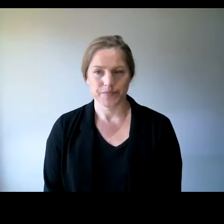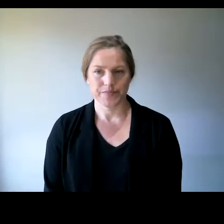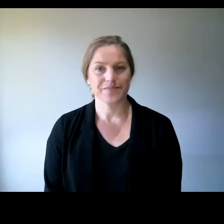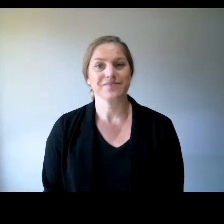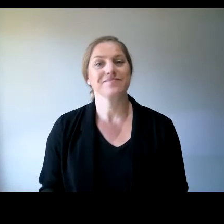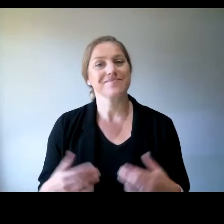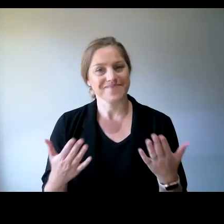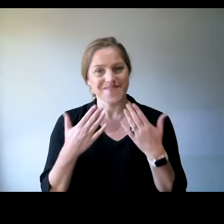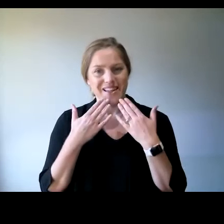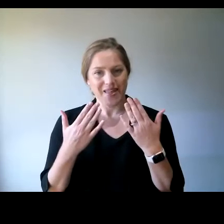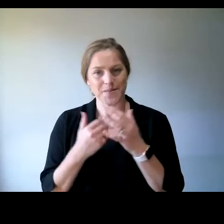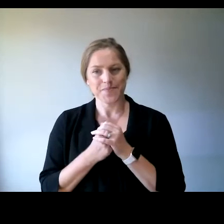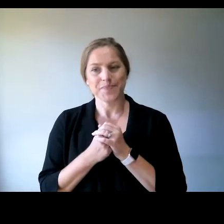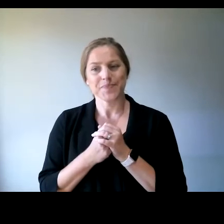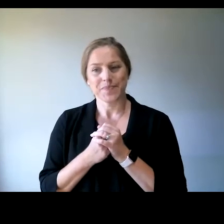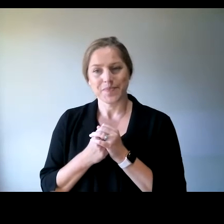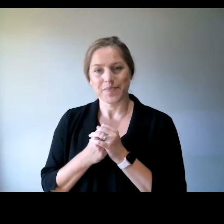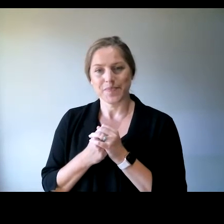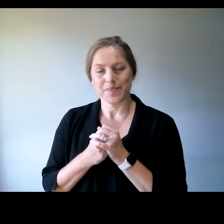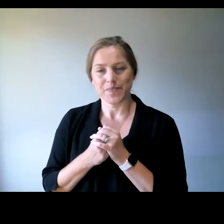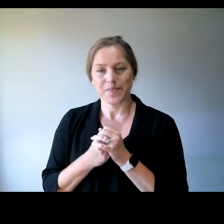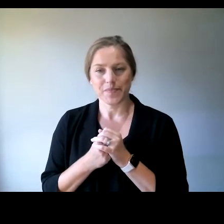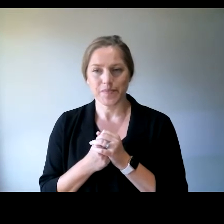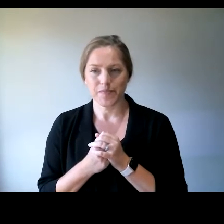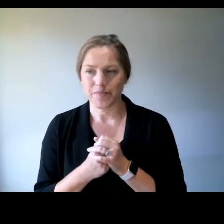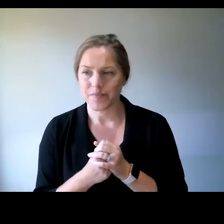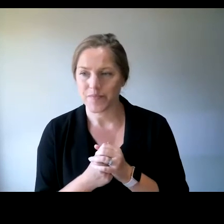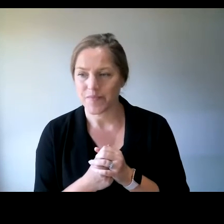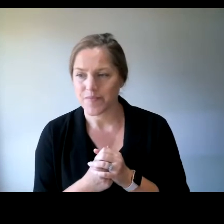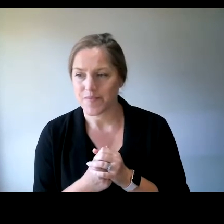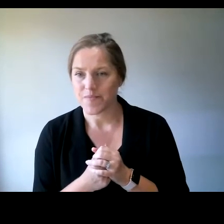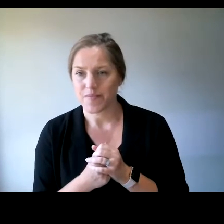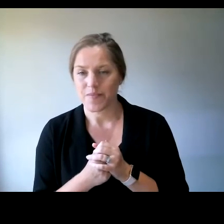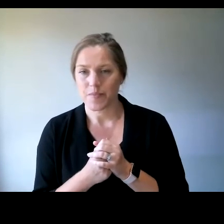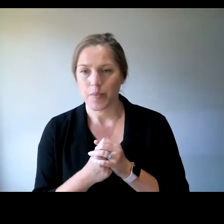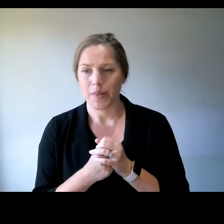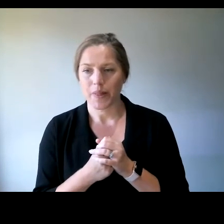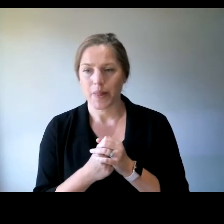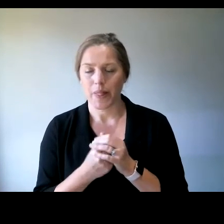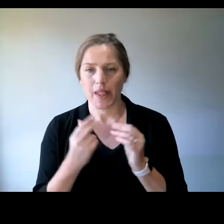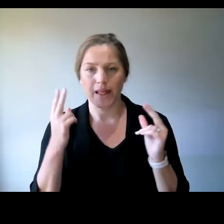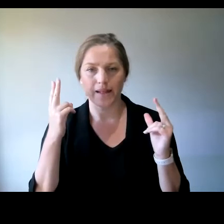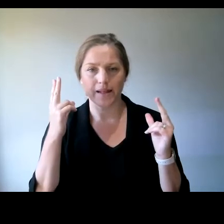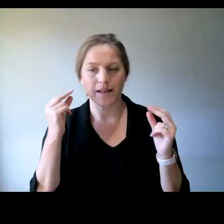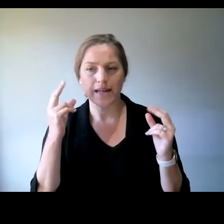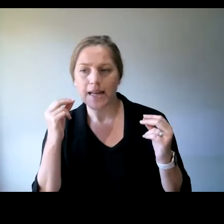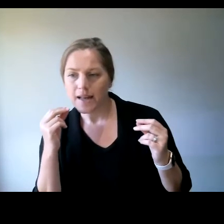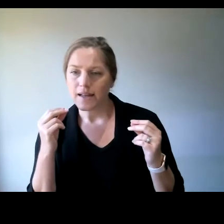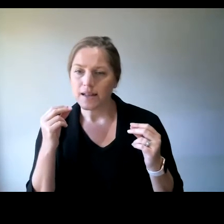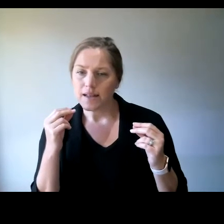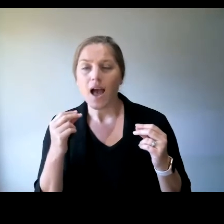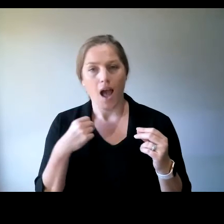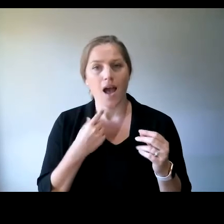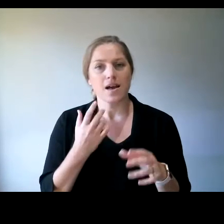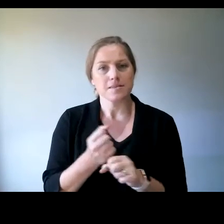Thanks, Lynette. Now let's... never mind, Lynette. It's all good. I'm not having my video on, so that deems that question null and